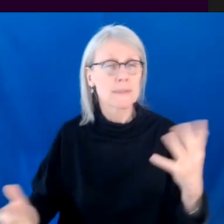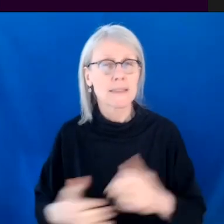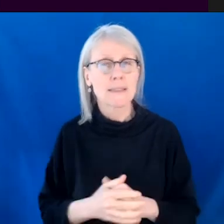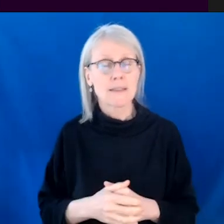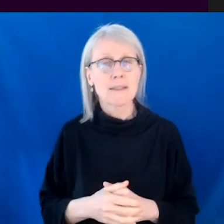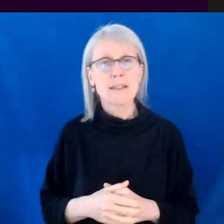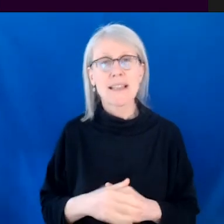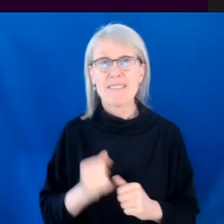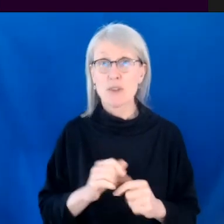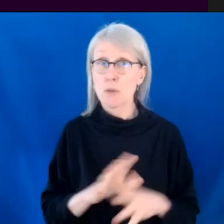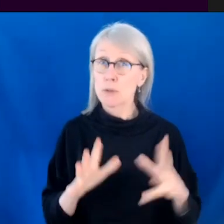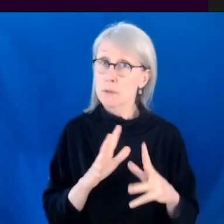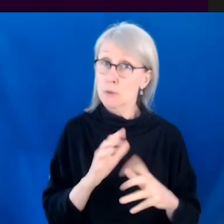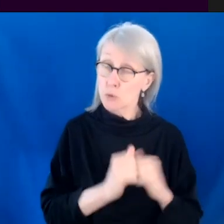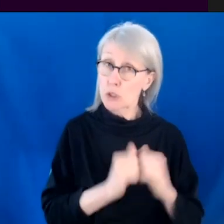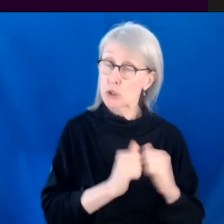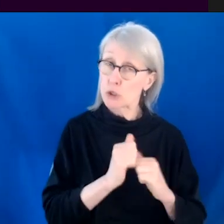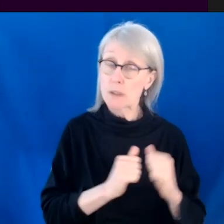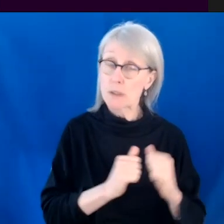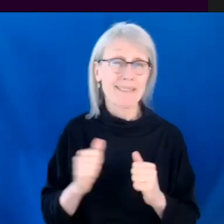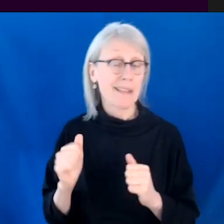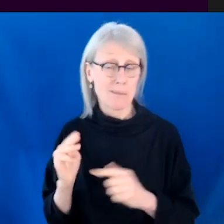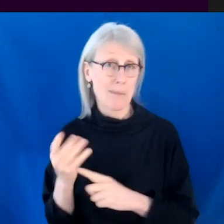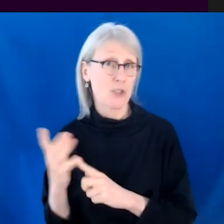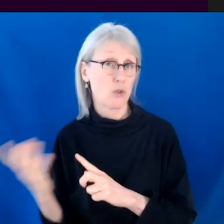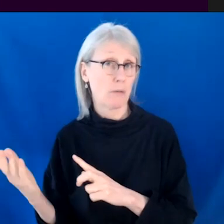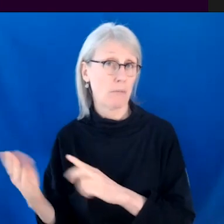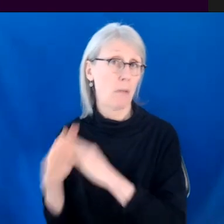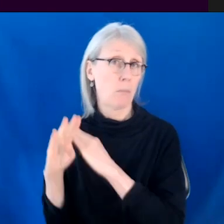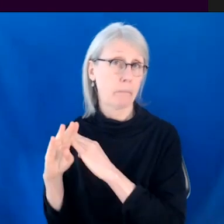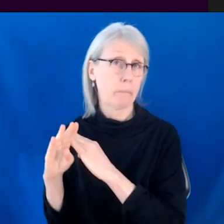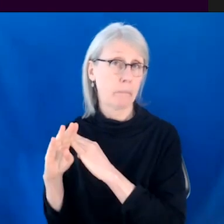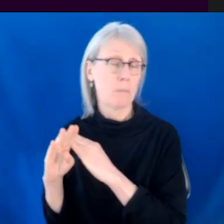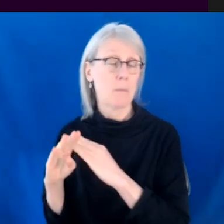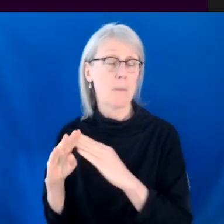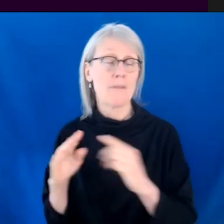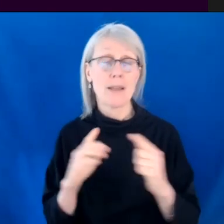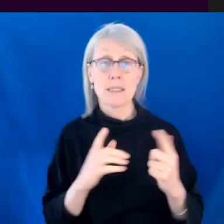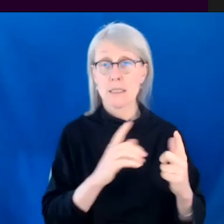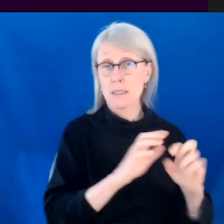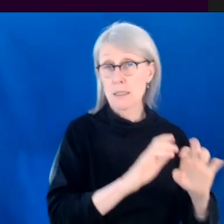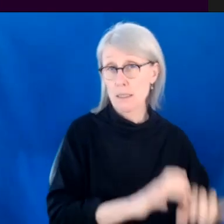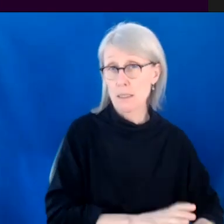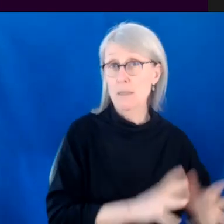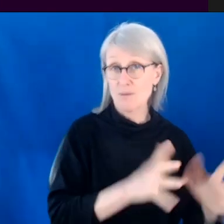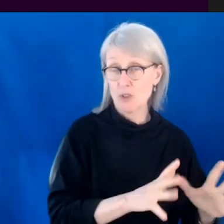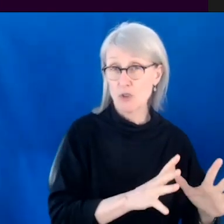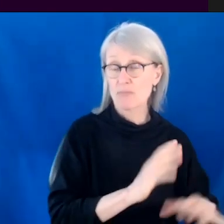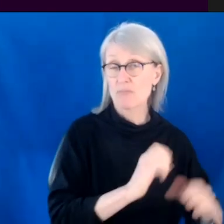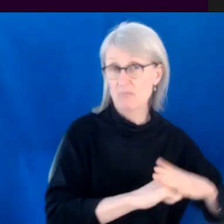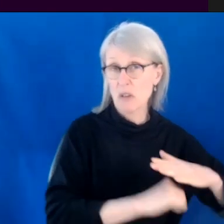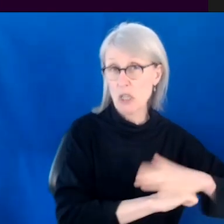working too much to like, let the magic come in. So if I kind of have the framework together, then I feel like I just